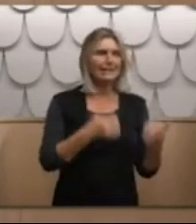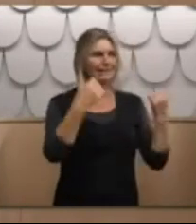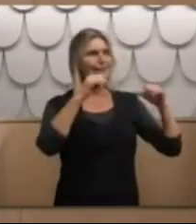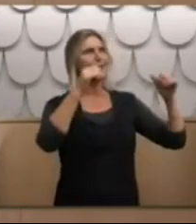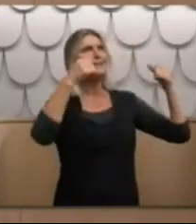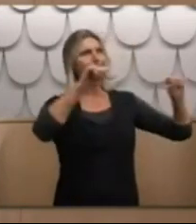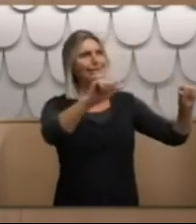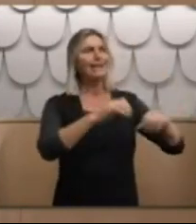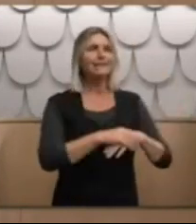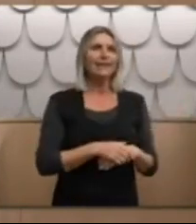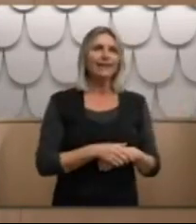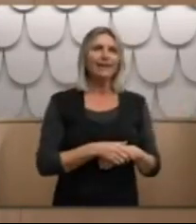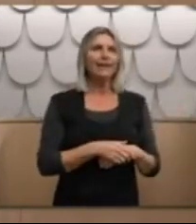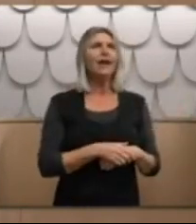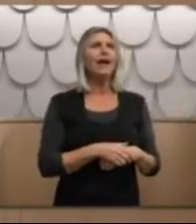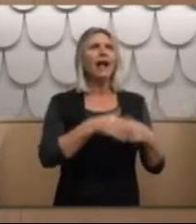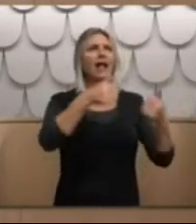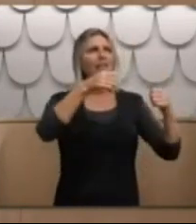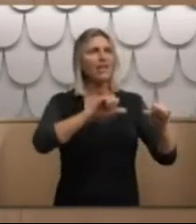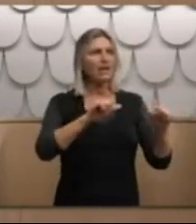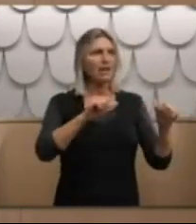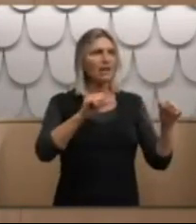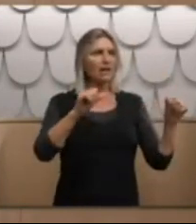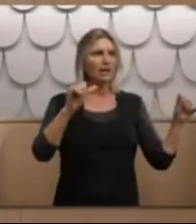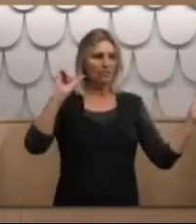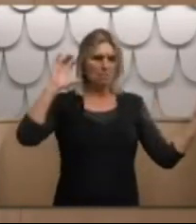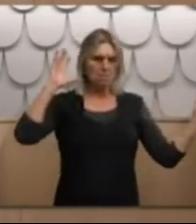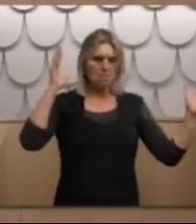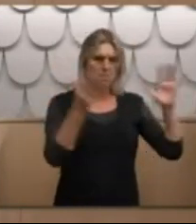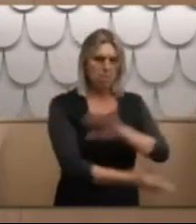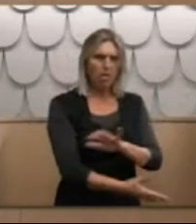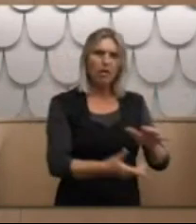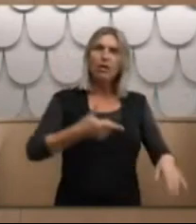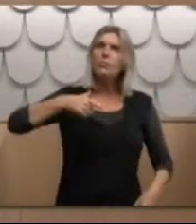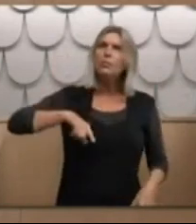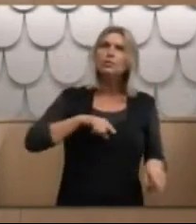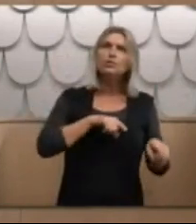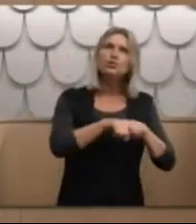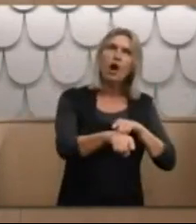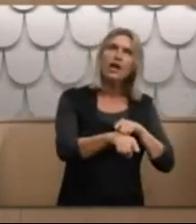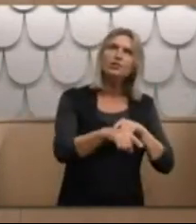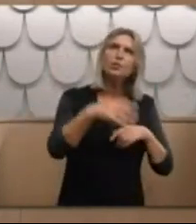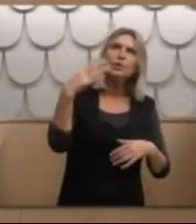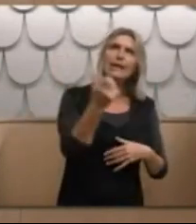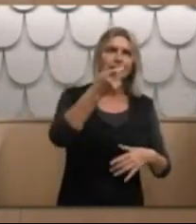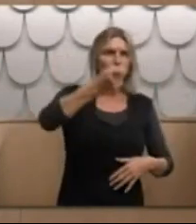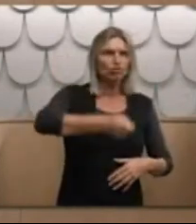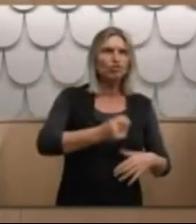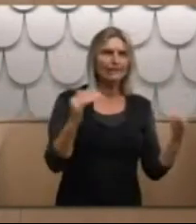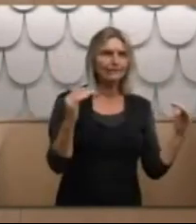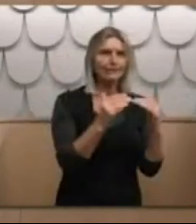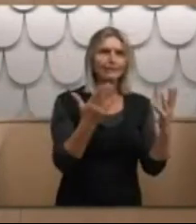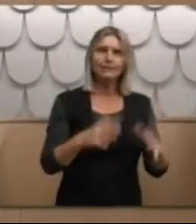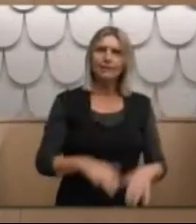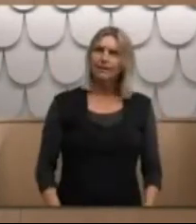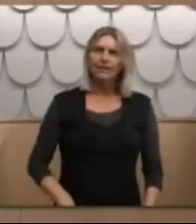at that time. And yet it was all brought down by trying to seek justice. Yeah. And that seems to me the most